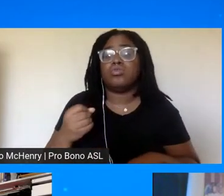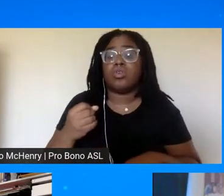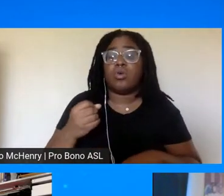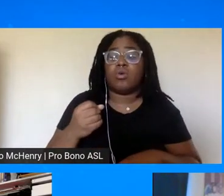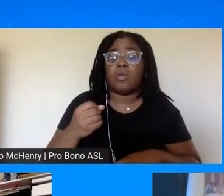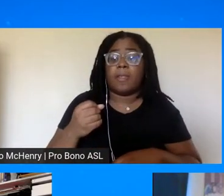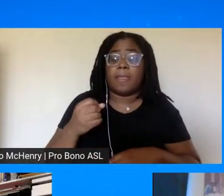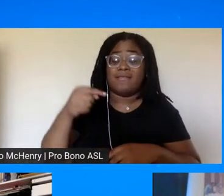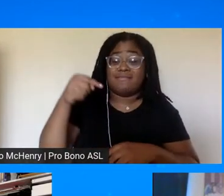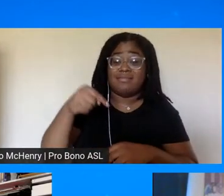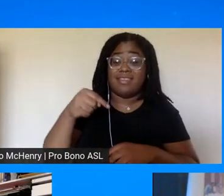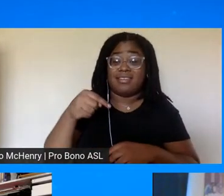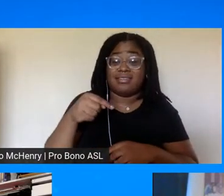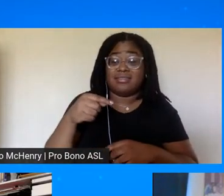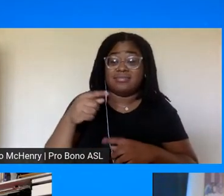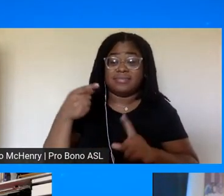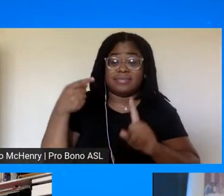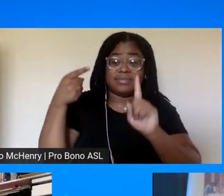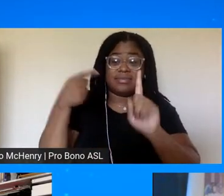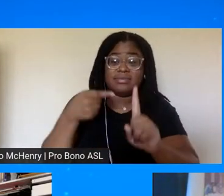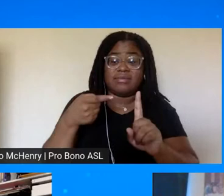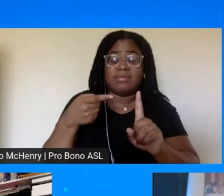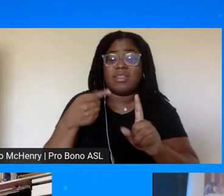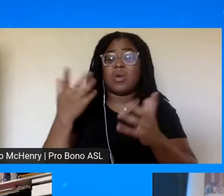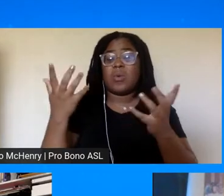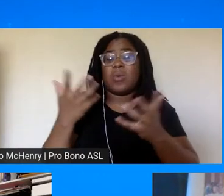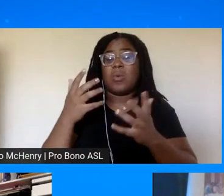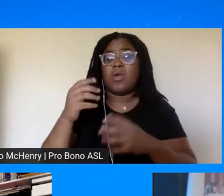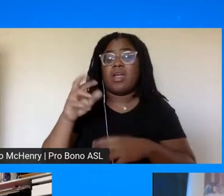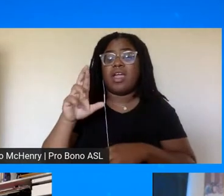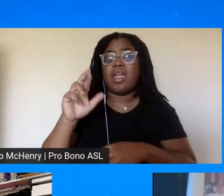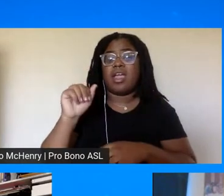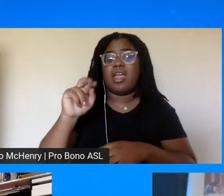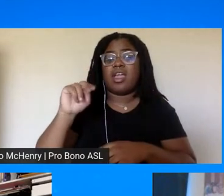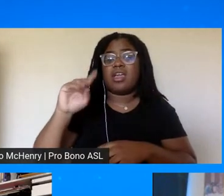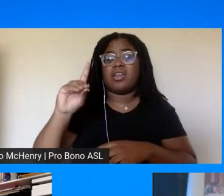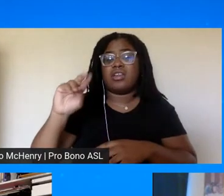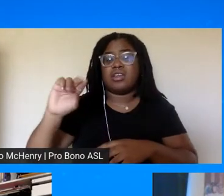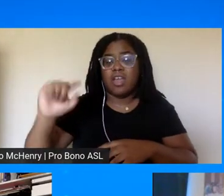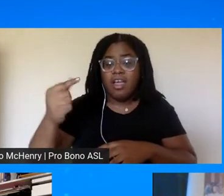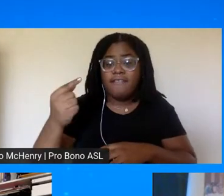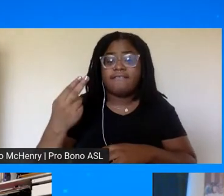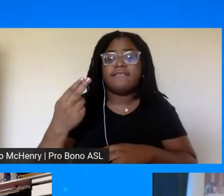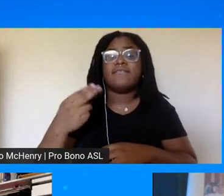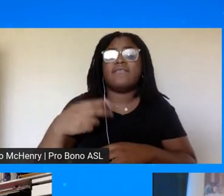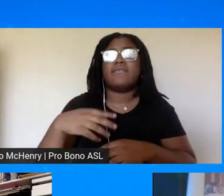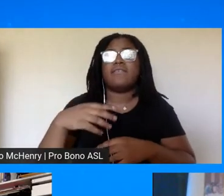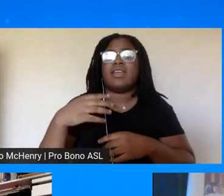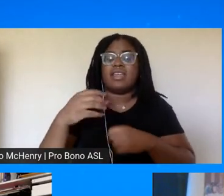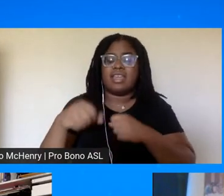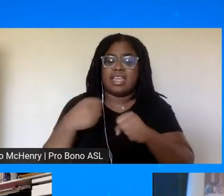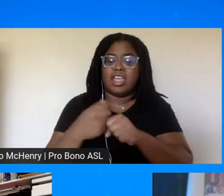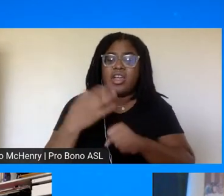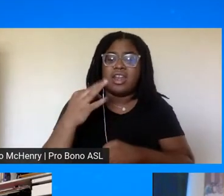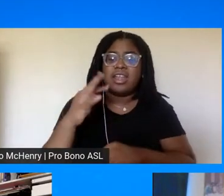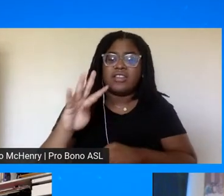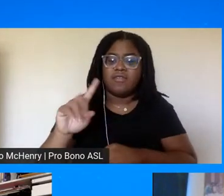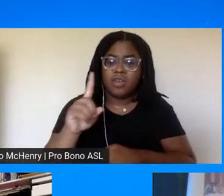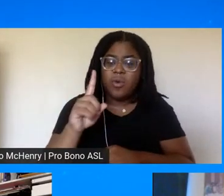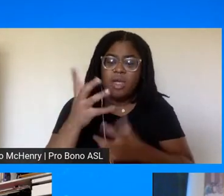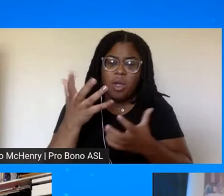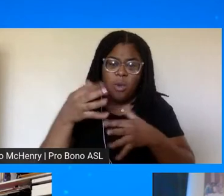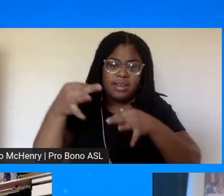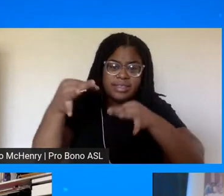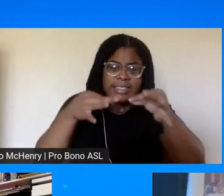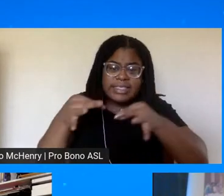the manifestation of what a philip randolph was trying to do starting in 1941 so i just want i want i want i wanted to give